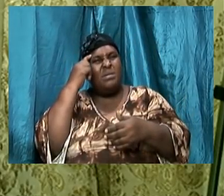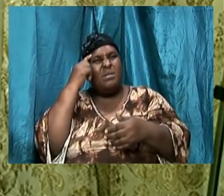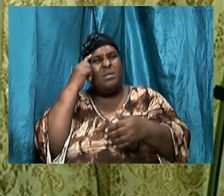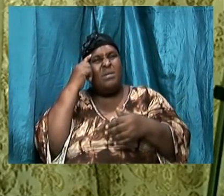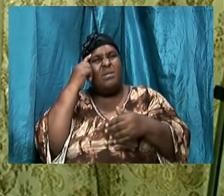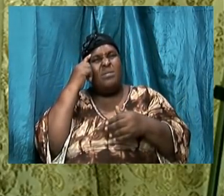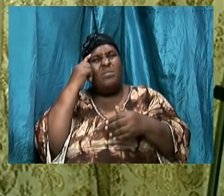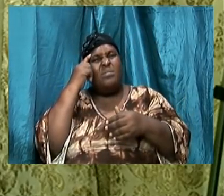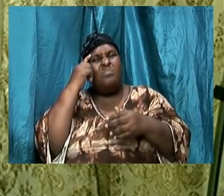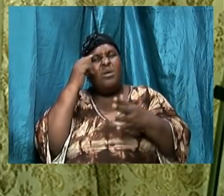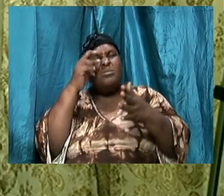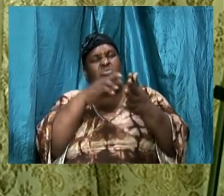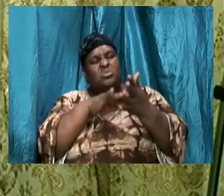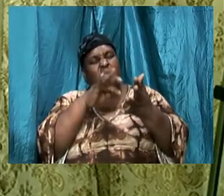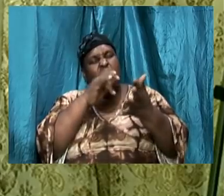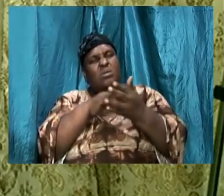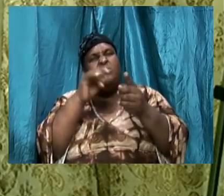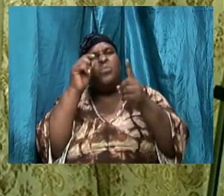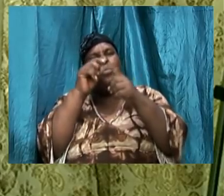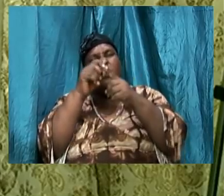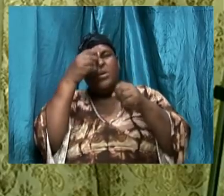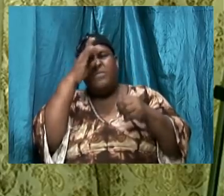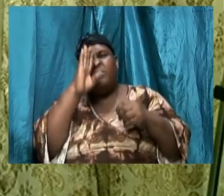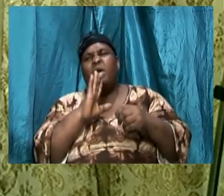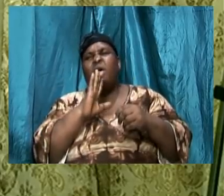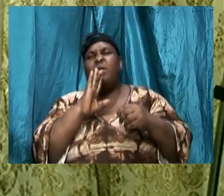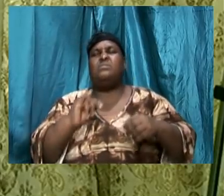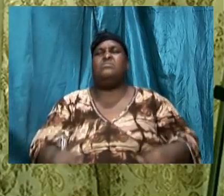into the world I want us to look quickly at the